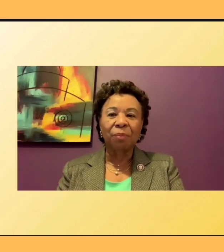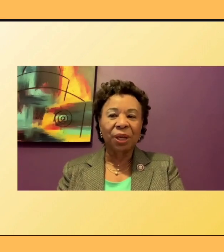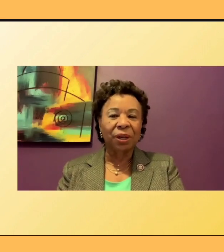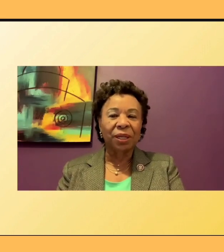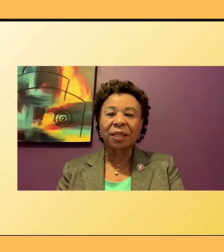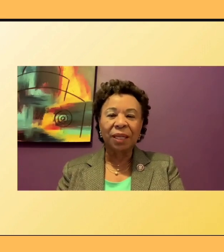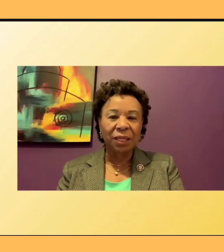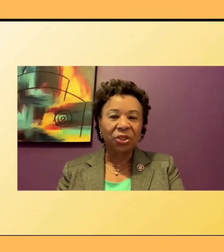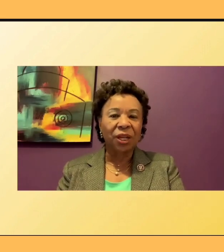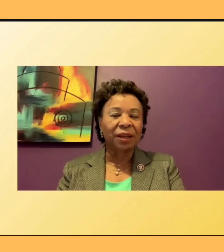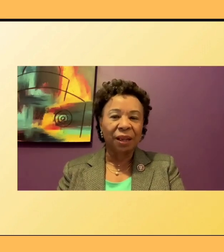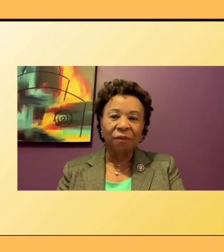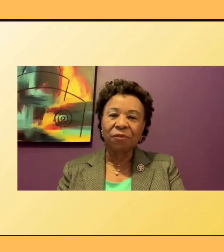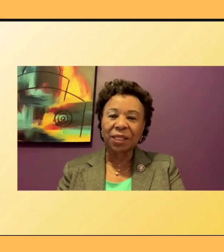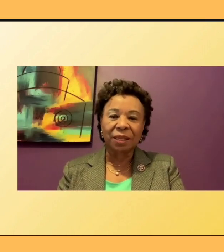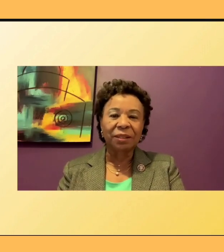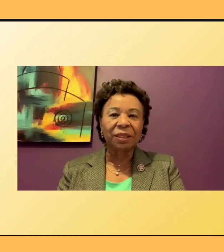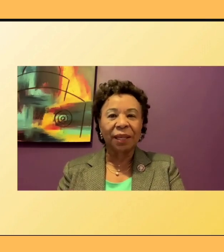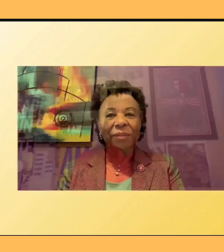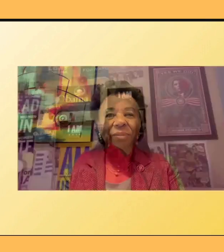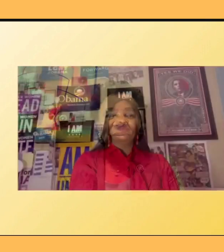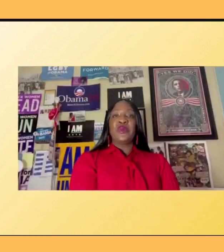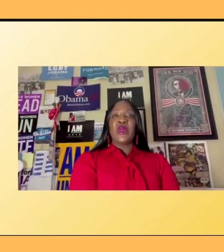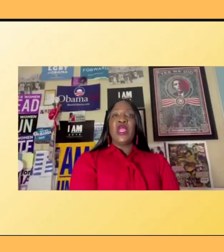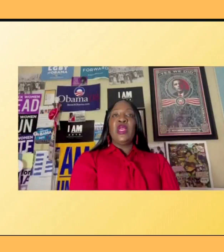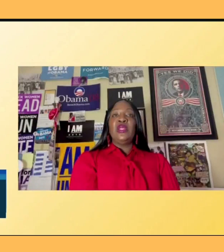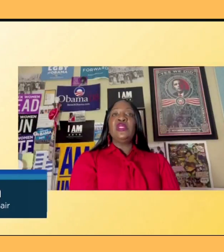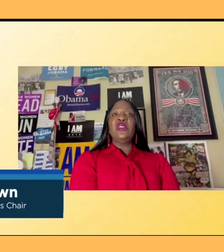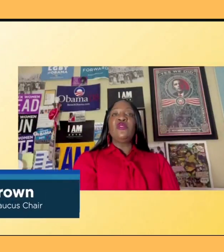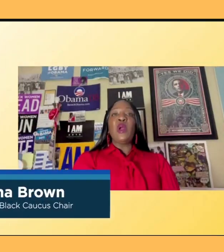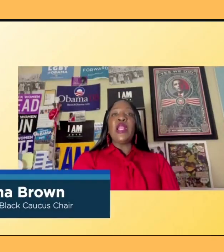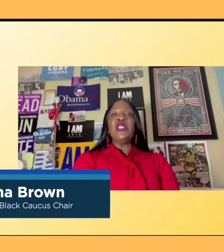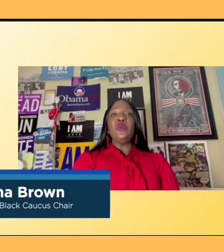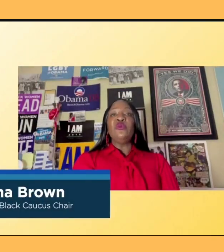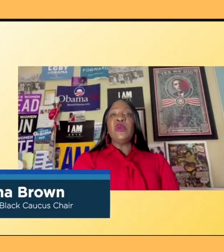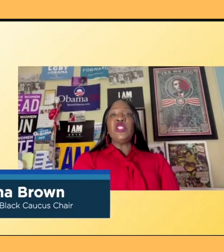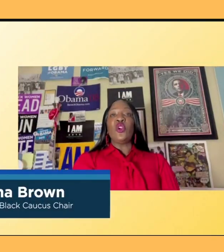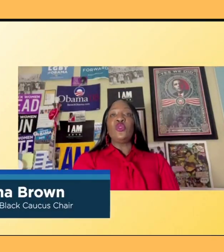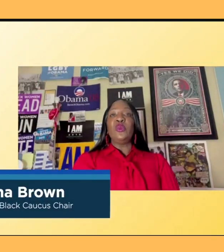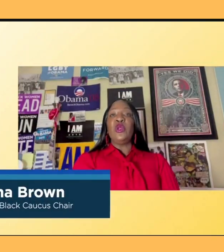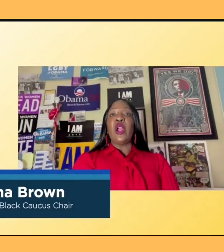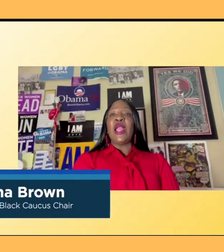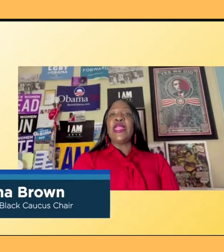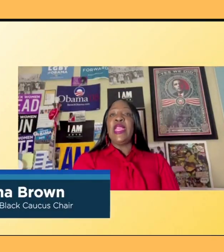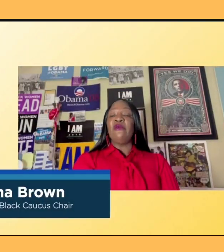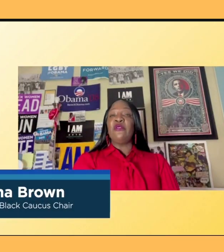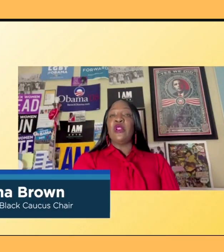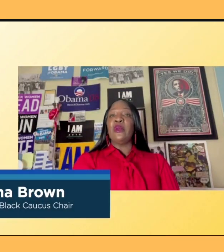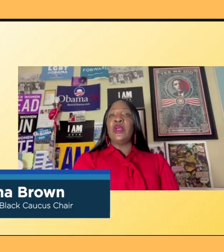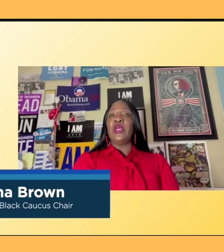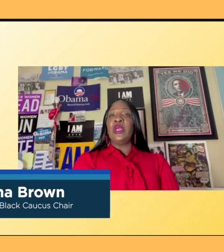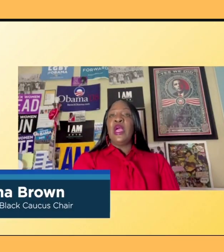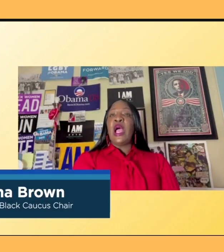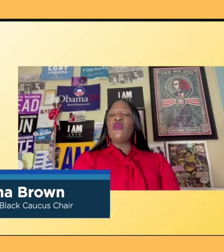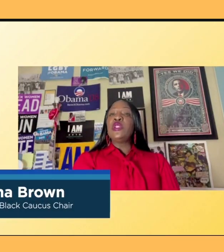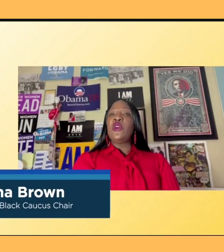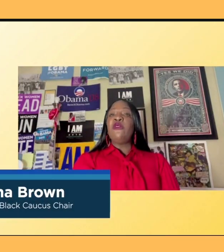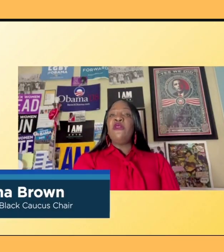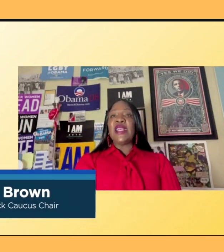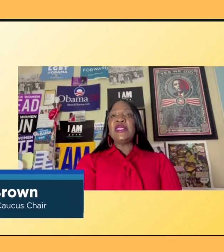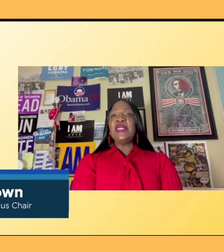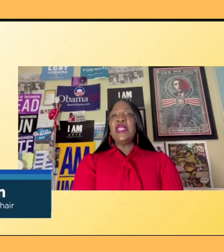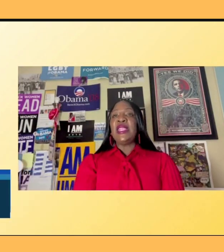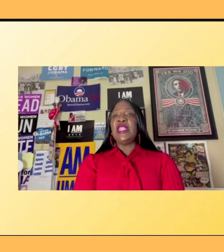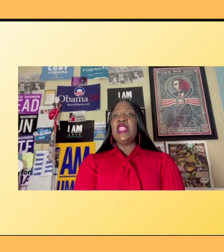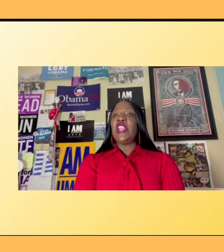single day. The Civil Rights Movement showed me where I came from. I was both fascinated and terrified by